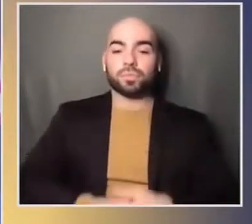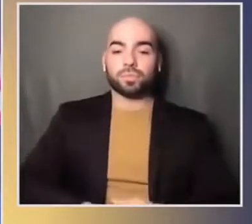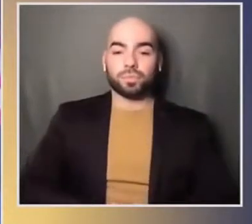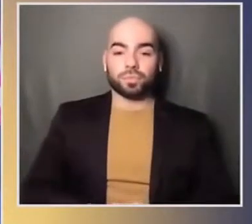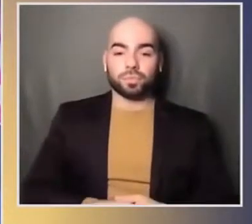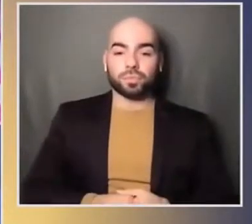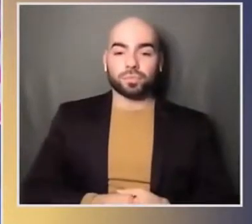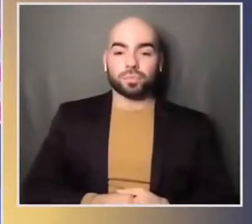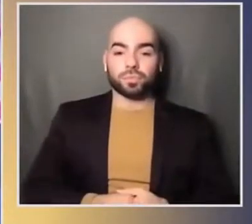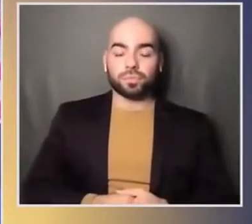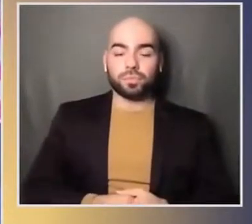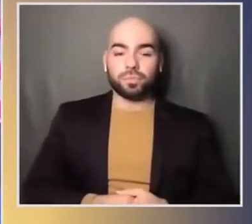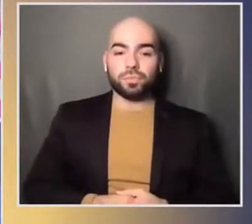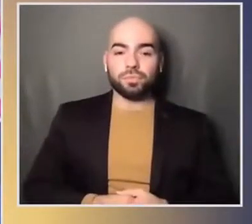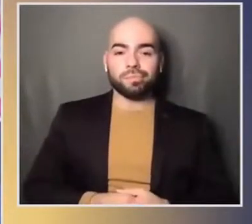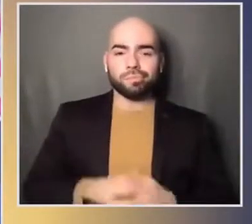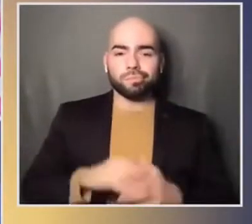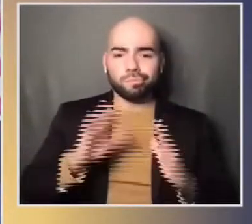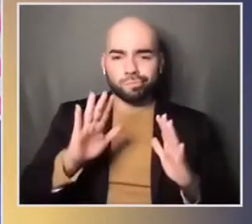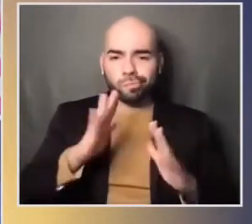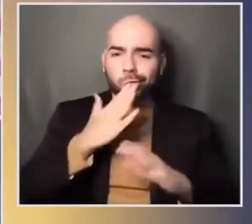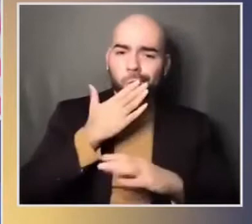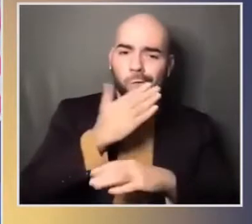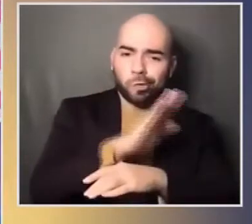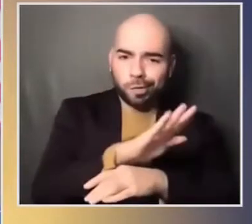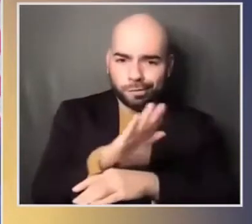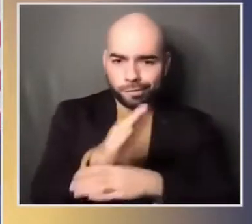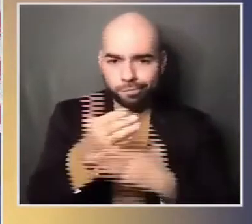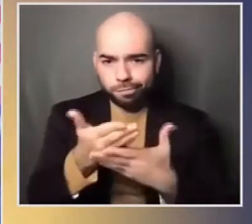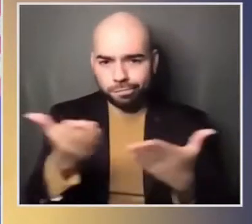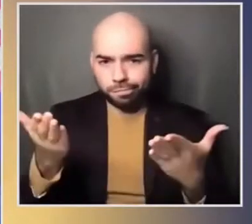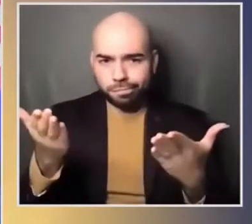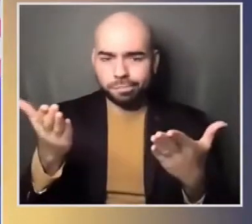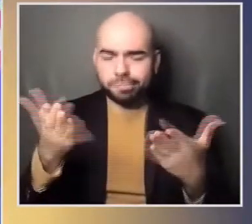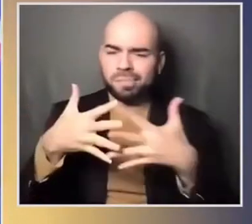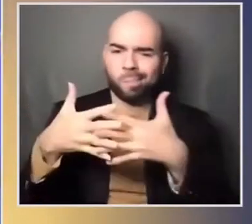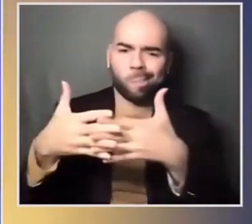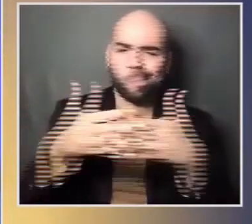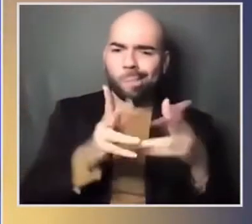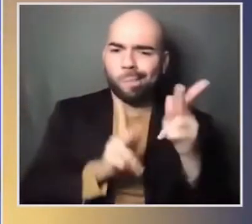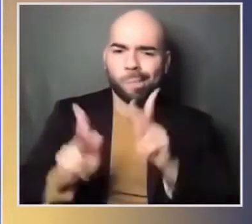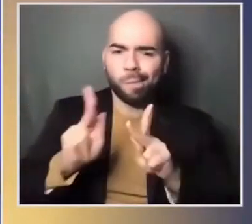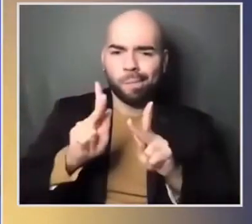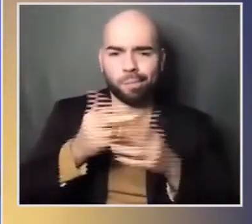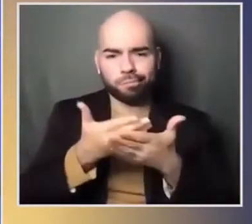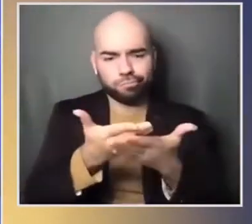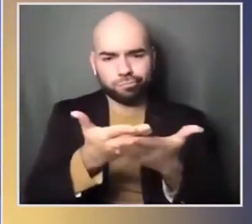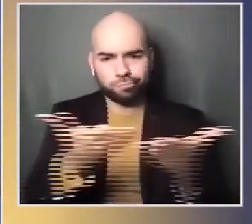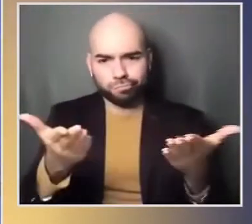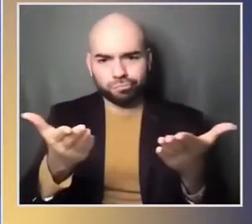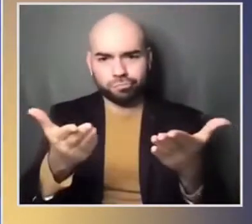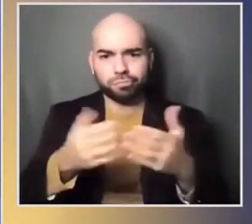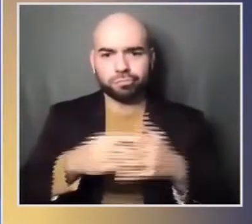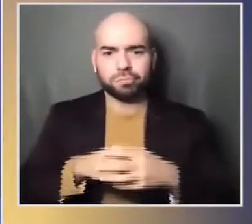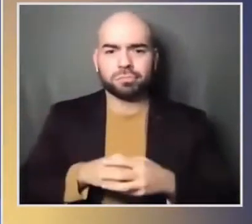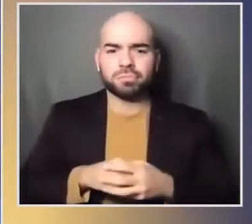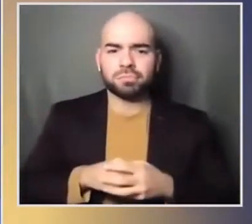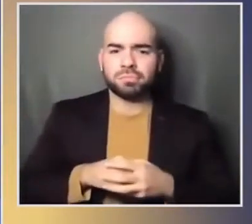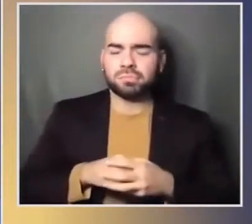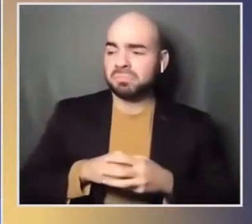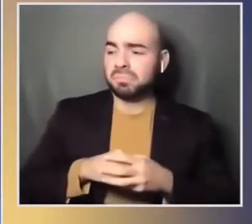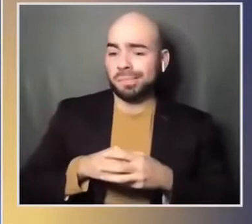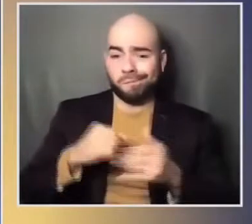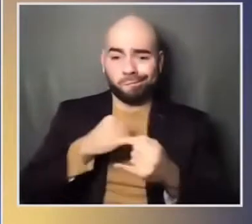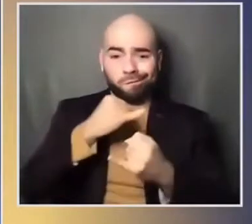bigger price divisive at home isolationist abroad mr trump seems to